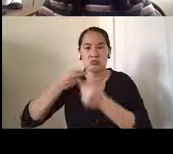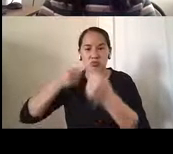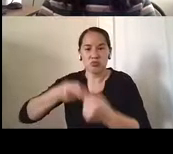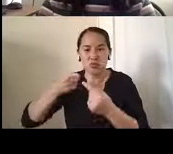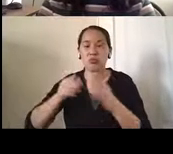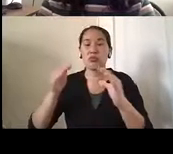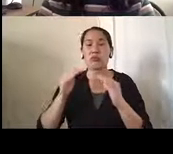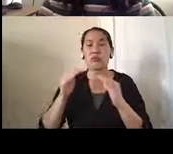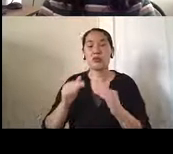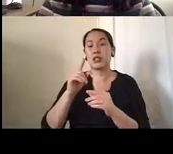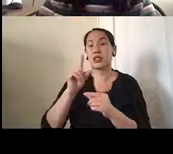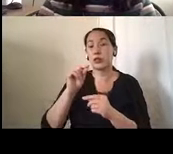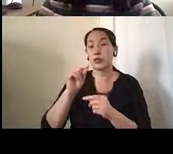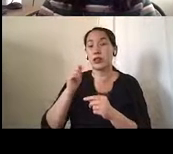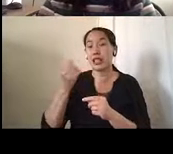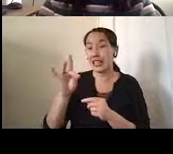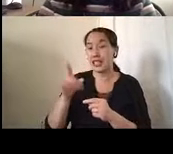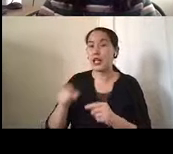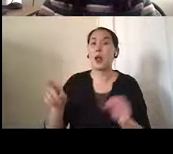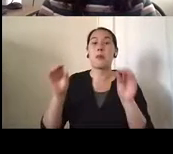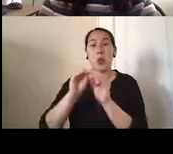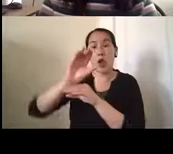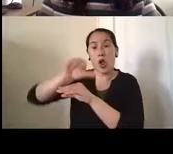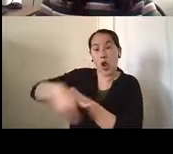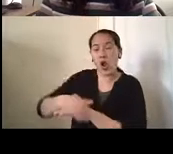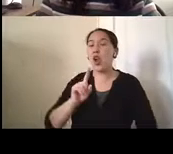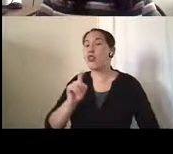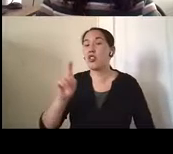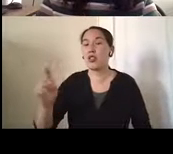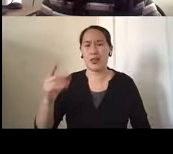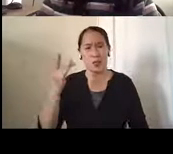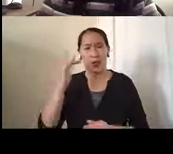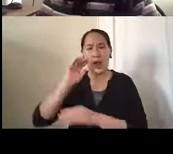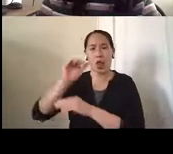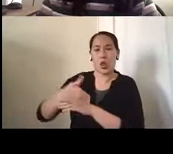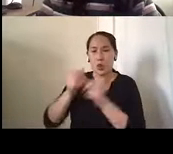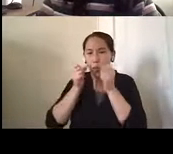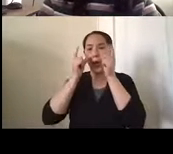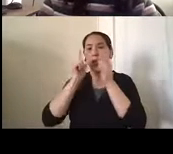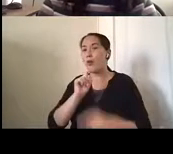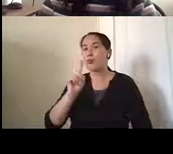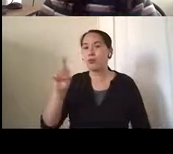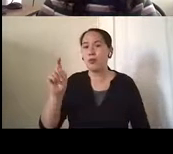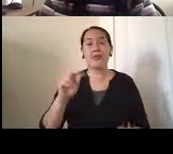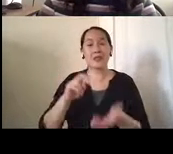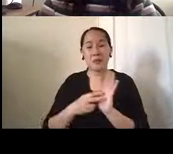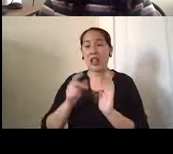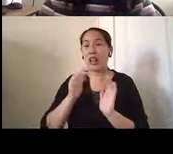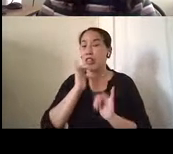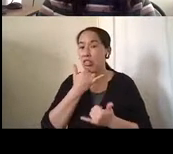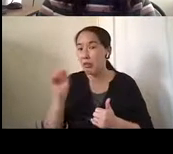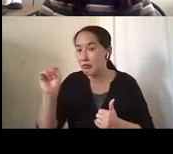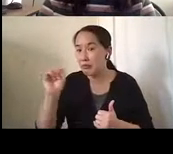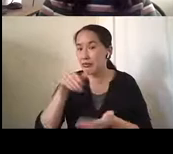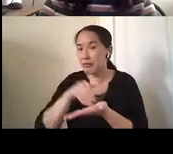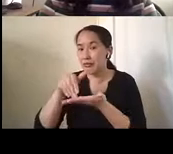uh, he had increased wandering at night with sleep disturbances and worsening incontinence. His gait was starting to decline